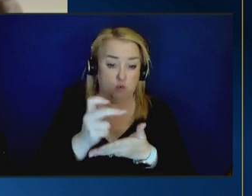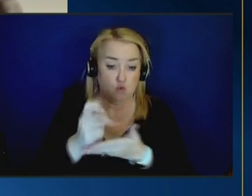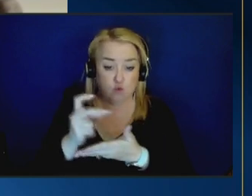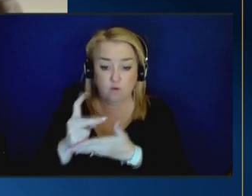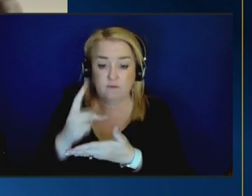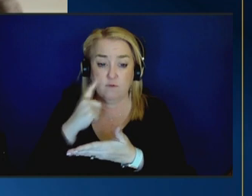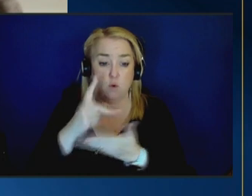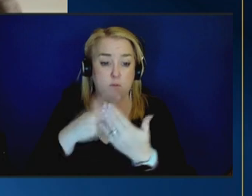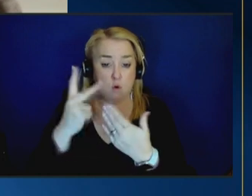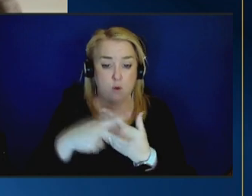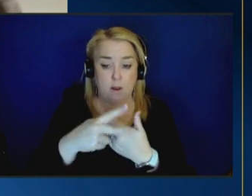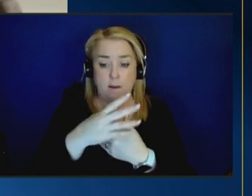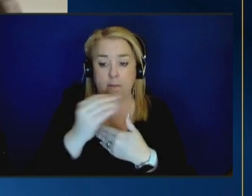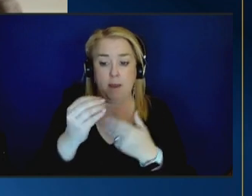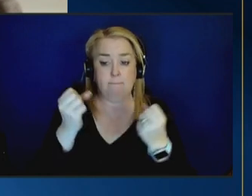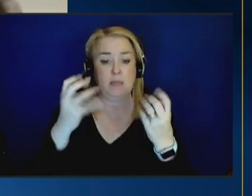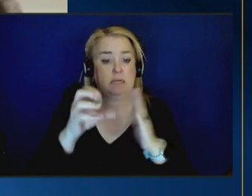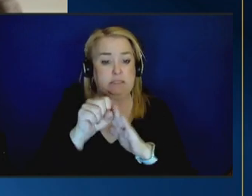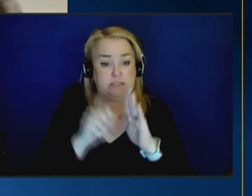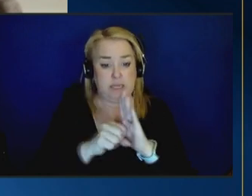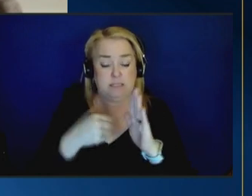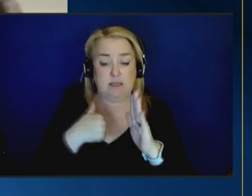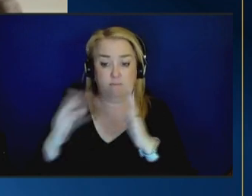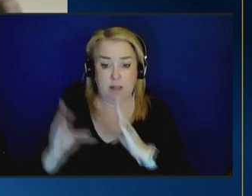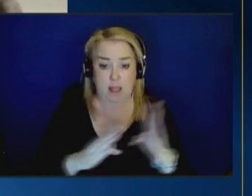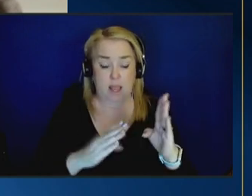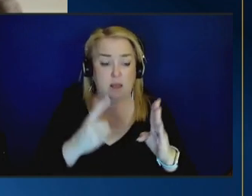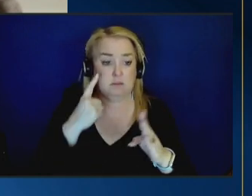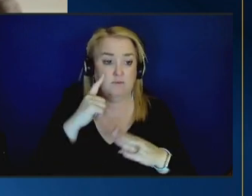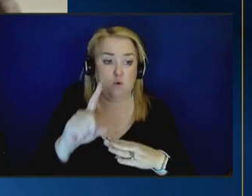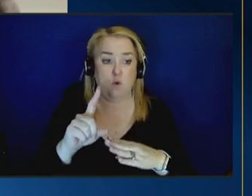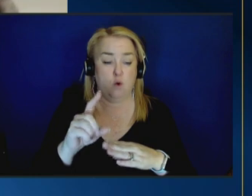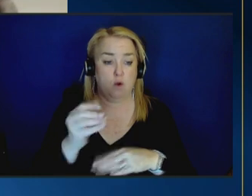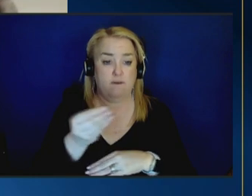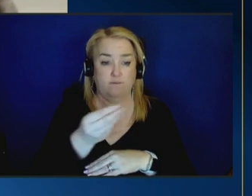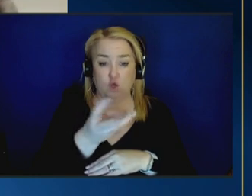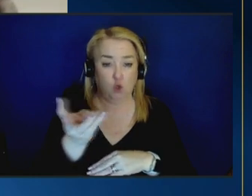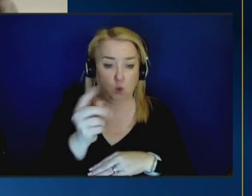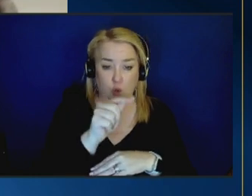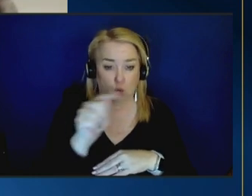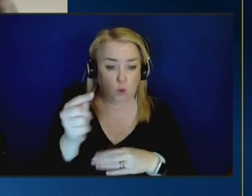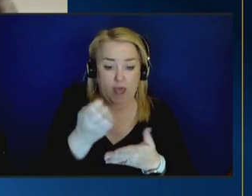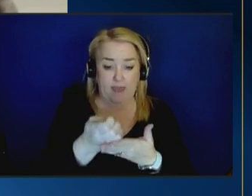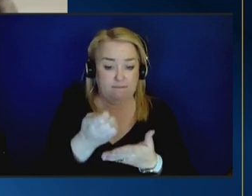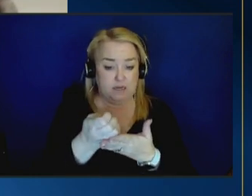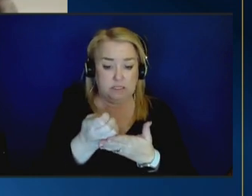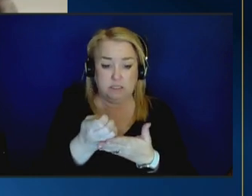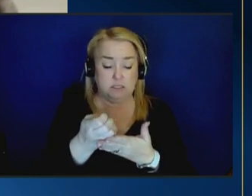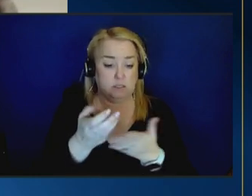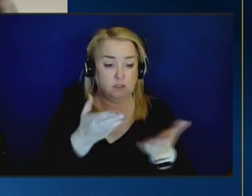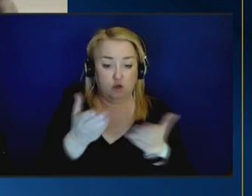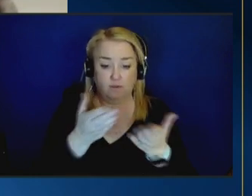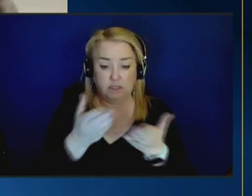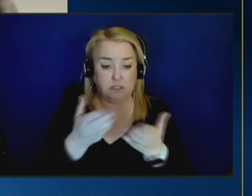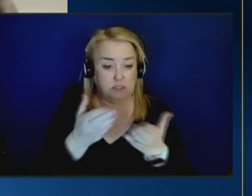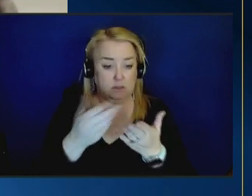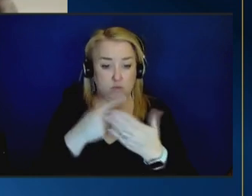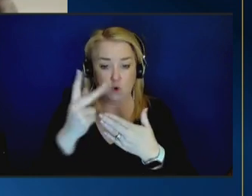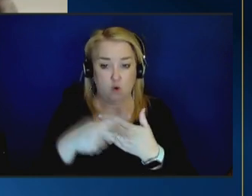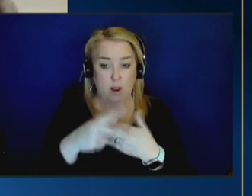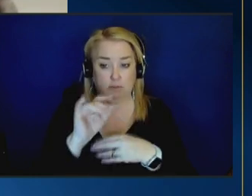um you know many states have plans that have uh just a few uh evidence-based programs and services that are uh